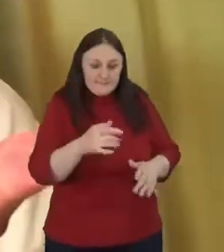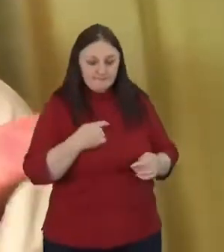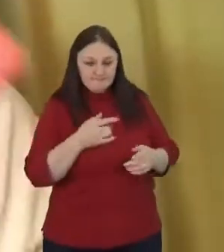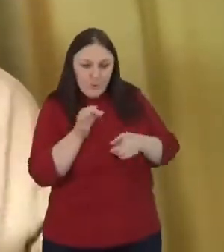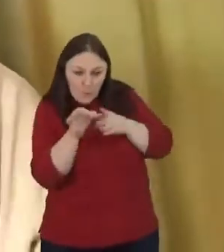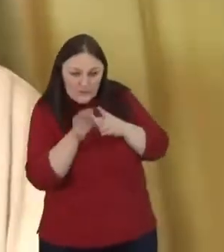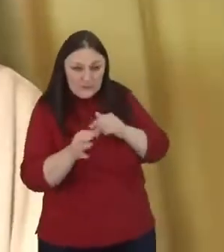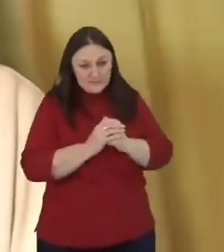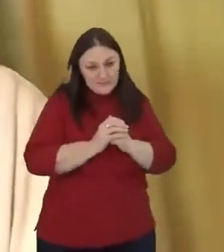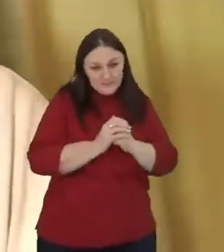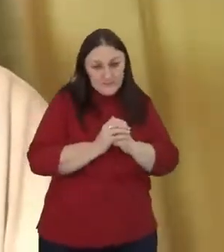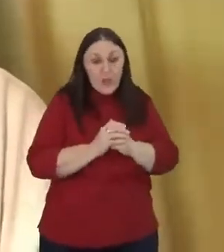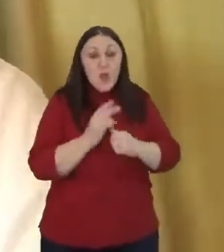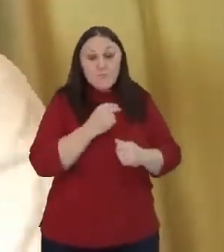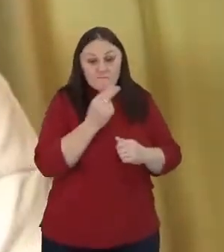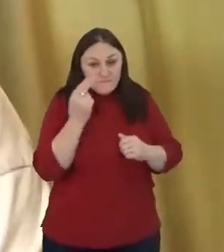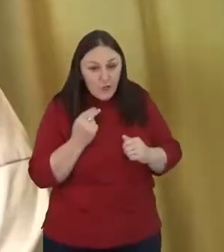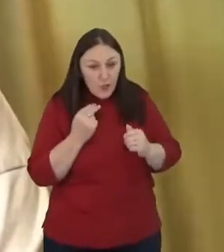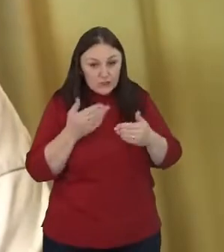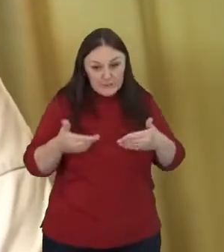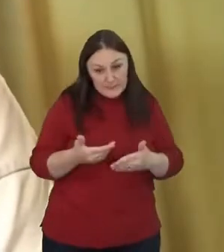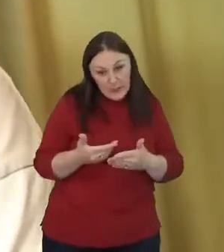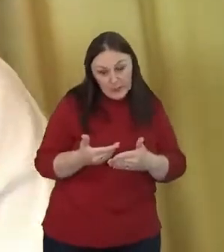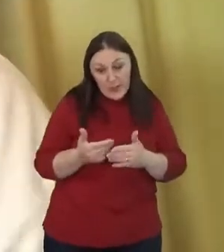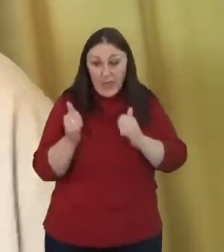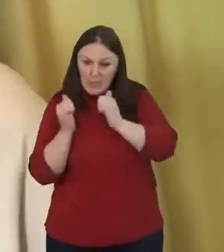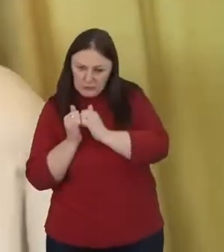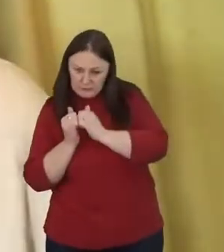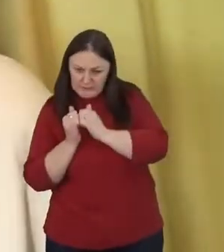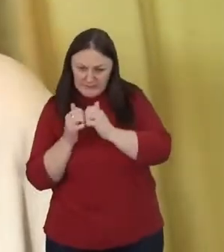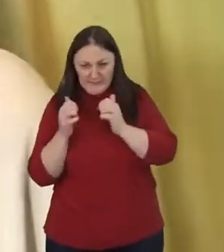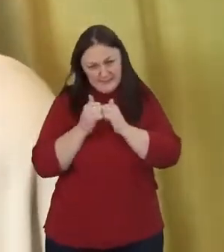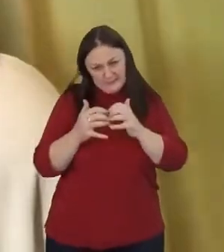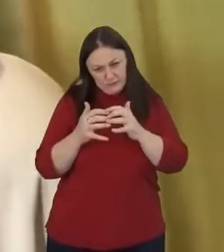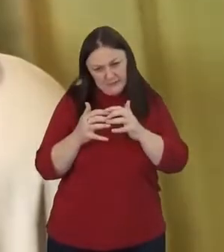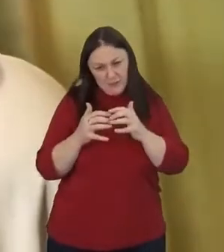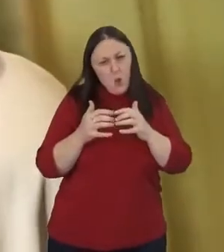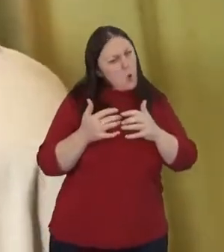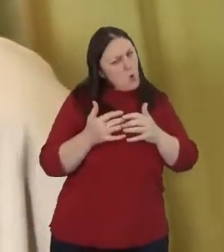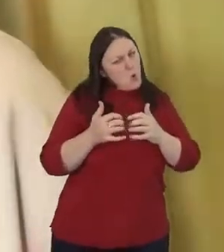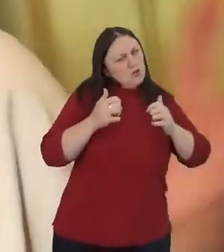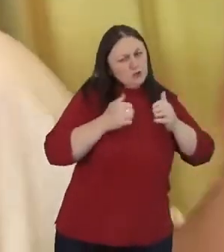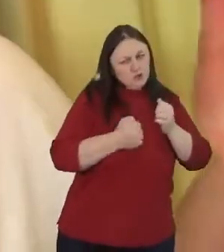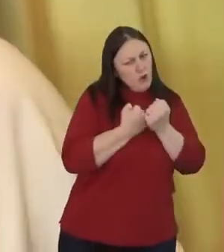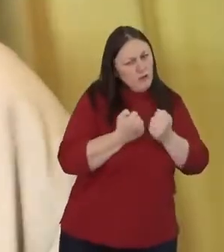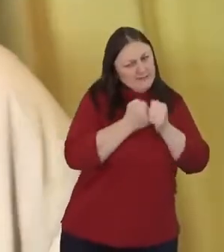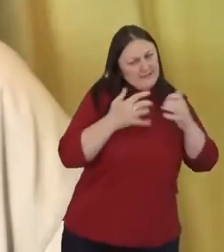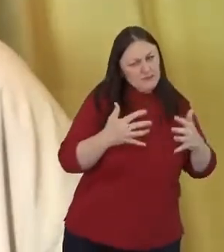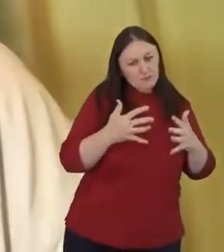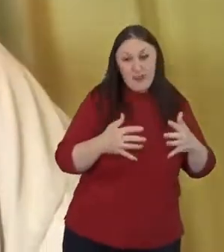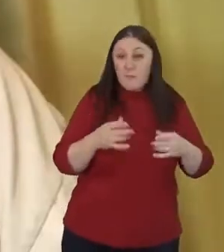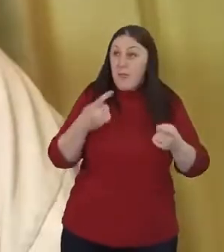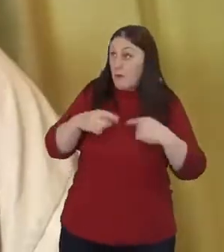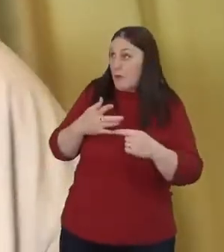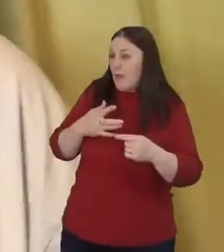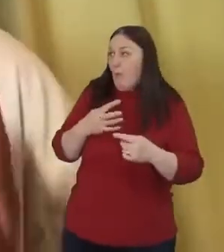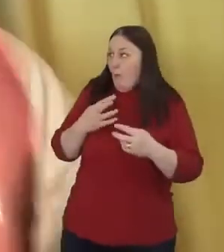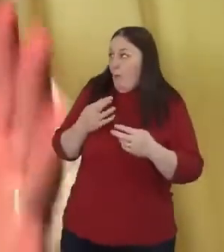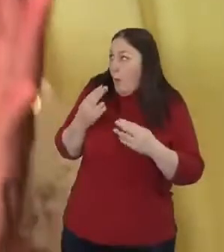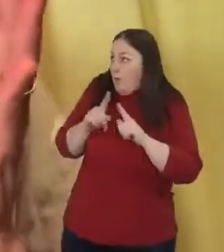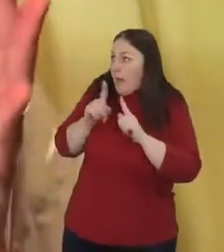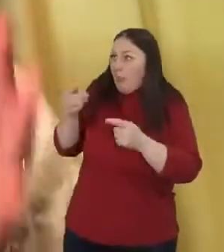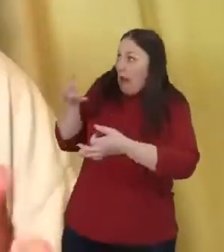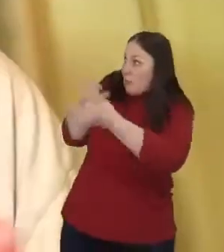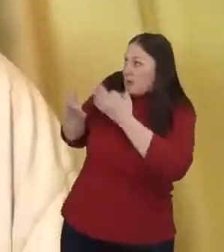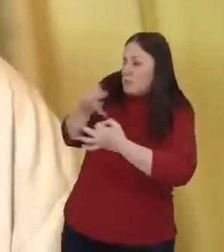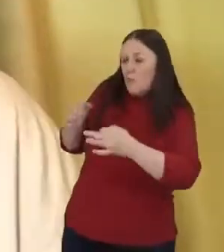agree, disagree, or strongly disagree, you know? We might wish it was a doctrinal test. We'd probably do great on a doctrinal test, but